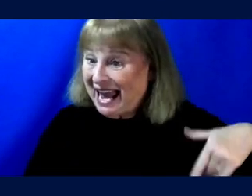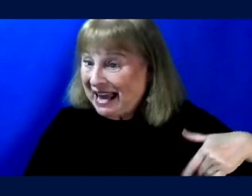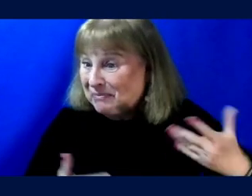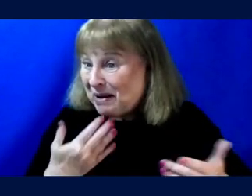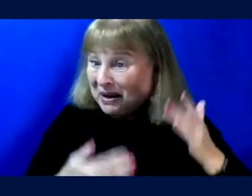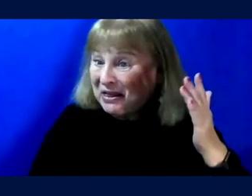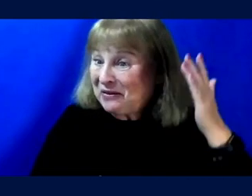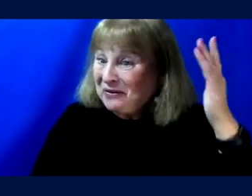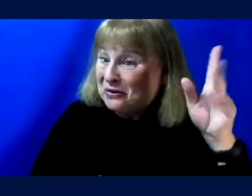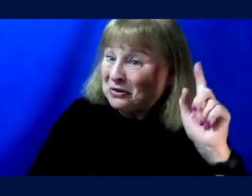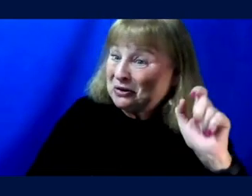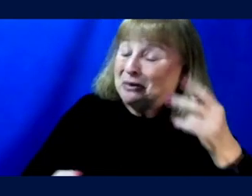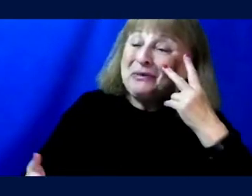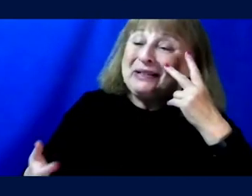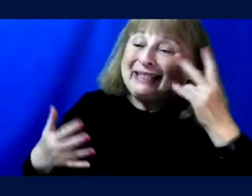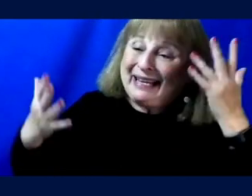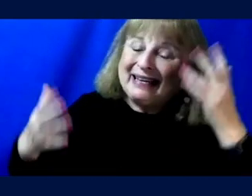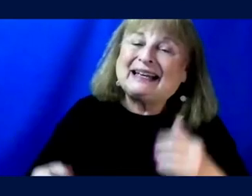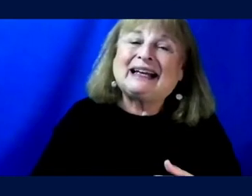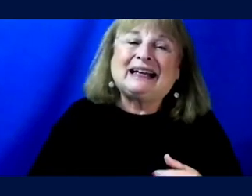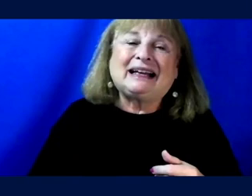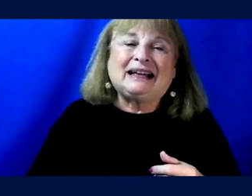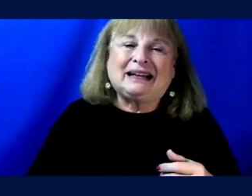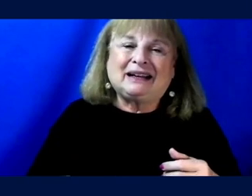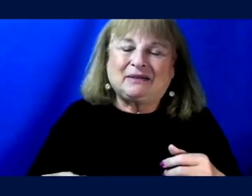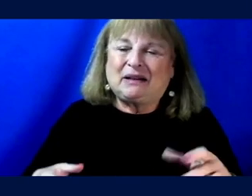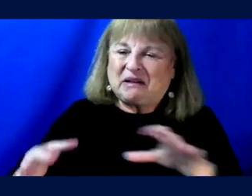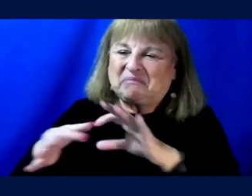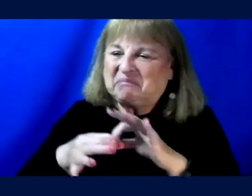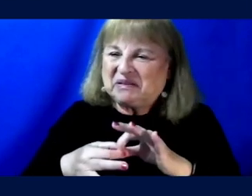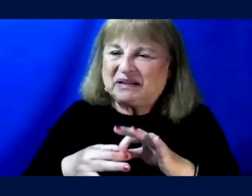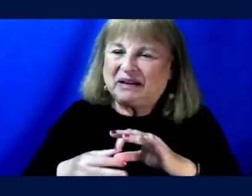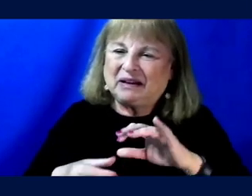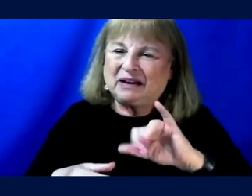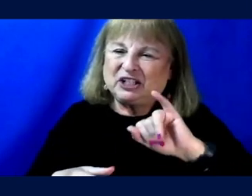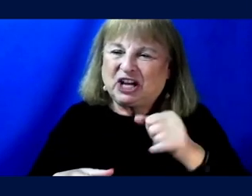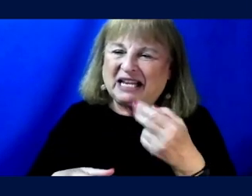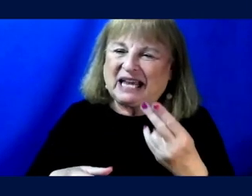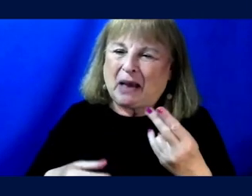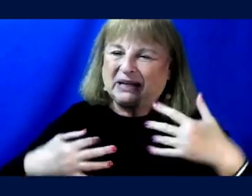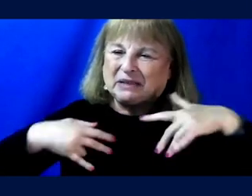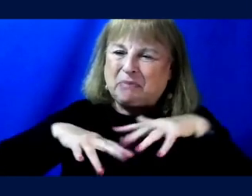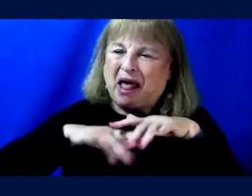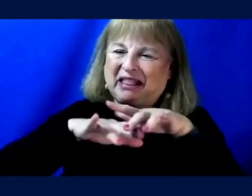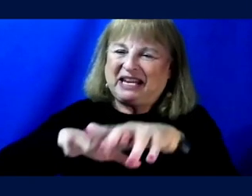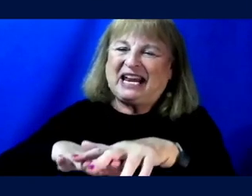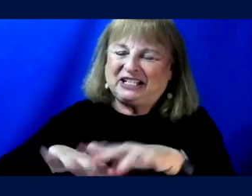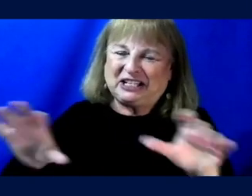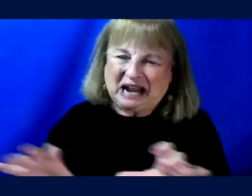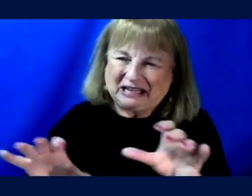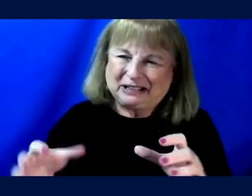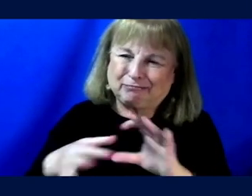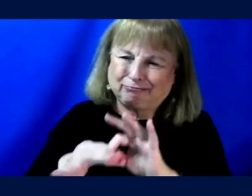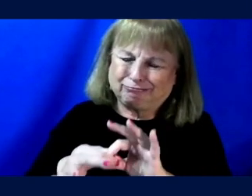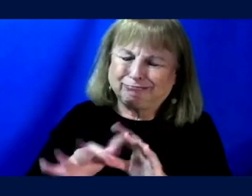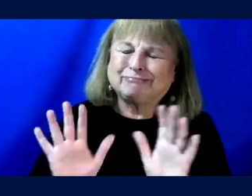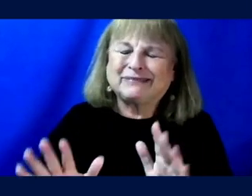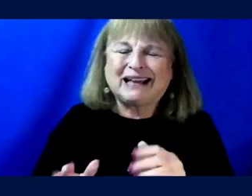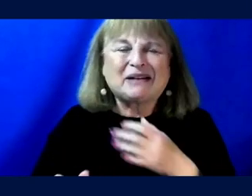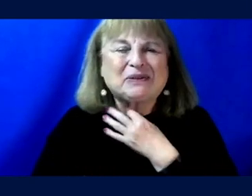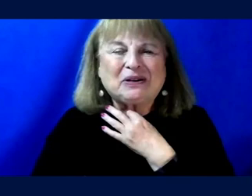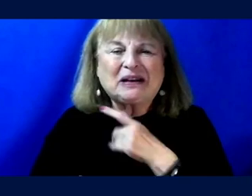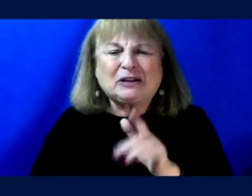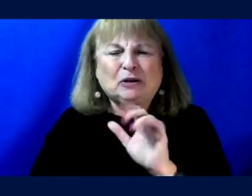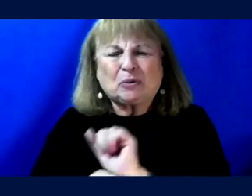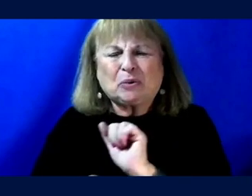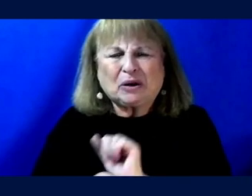future question mark. We'll see. Maybe a little across Hopkins, you know, pollination action going on. Um, yeah, I'm, I'm curious, uh, you know, in your